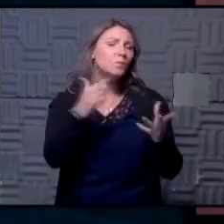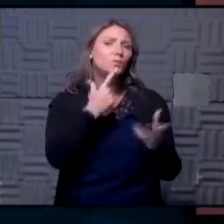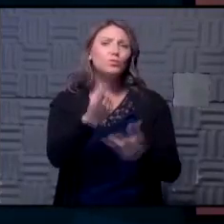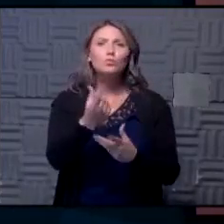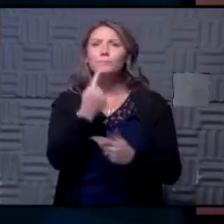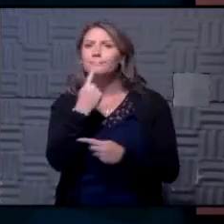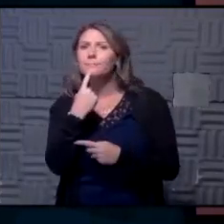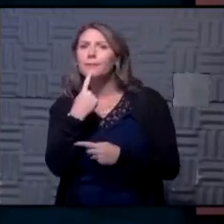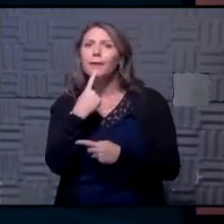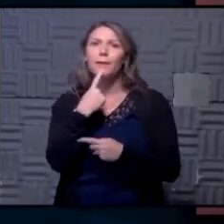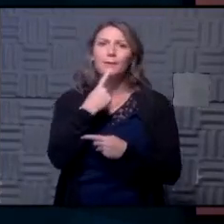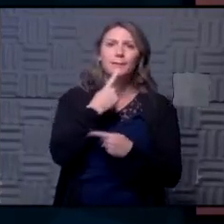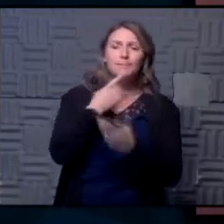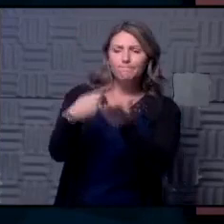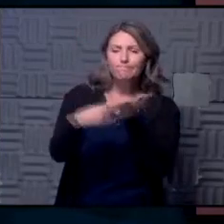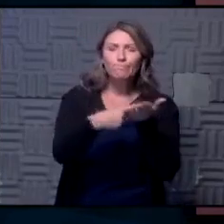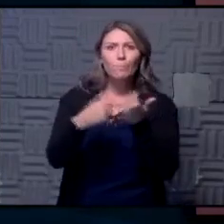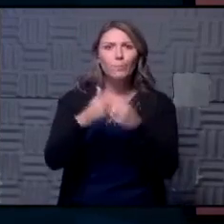about